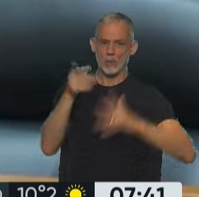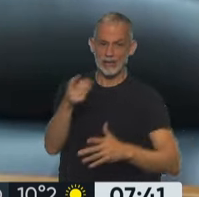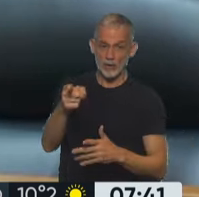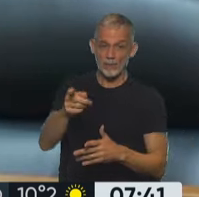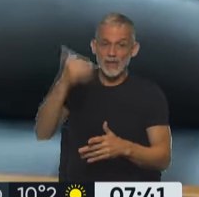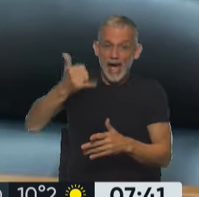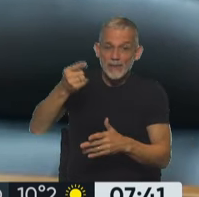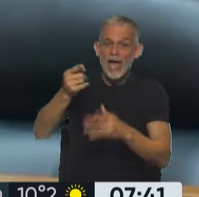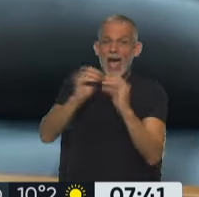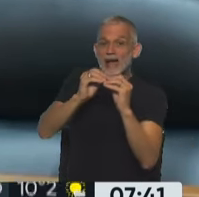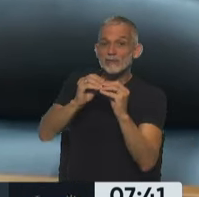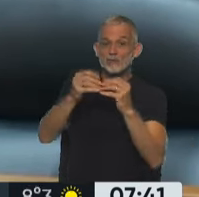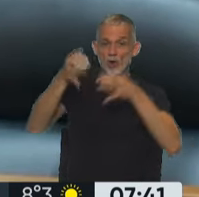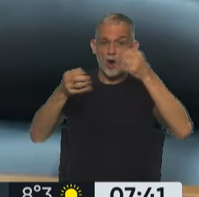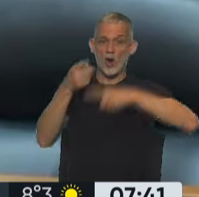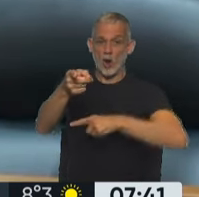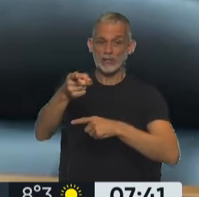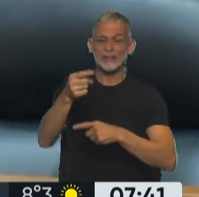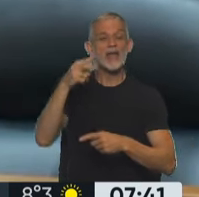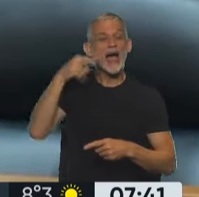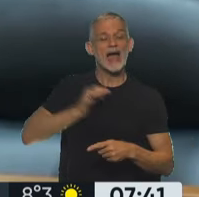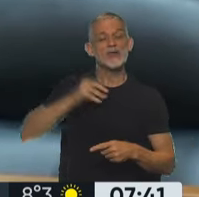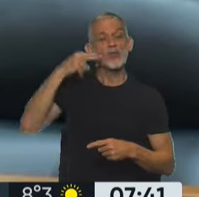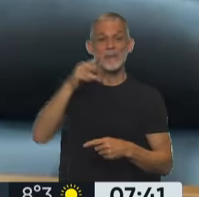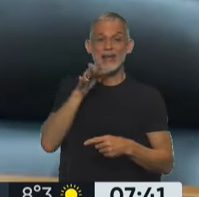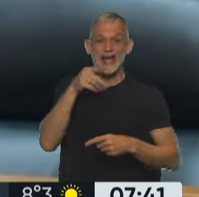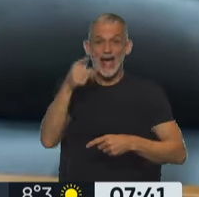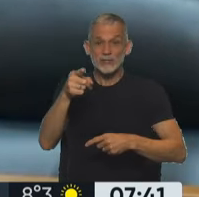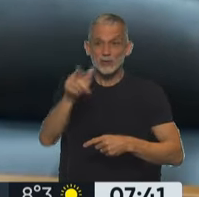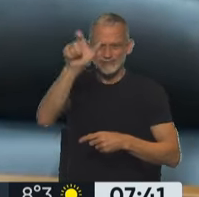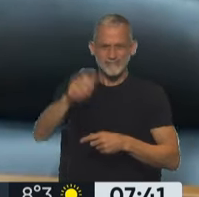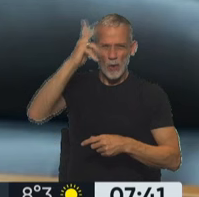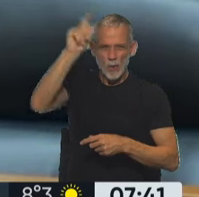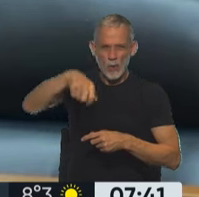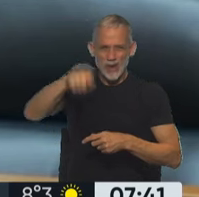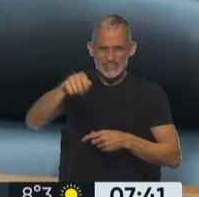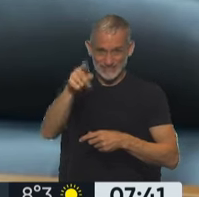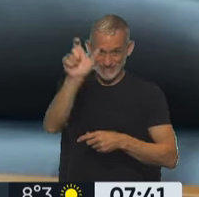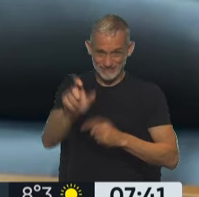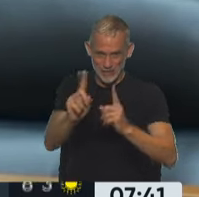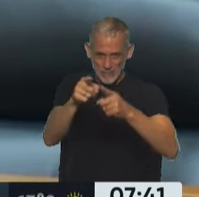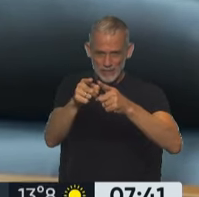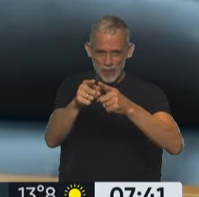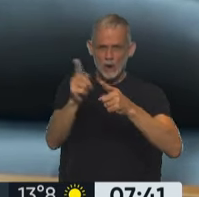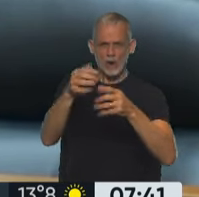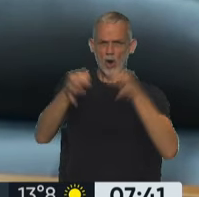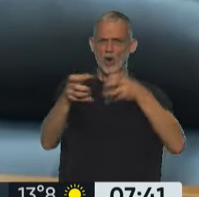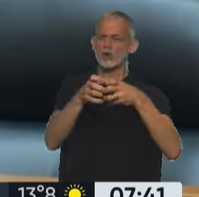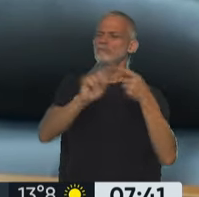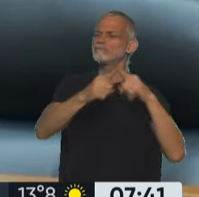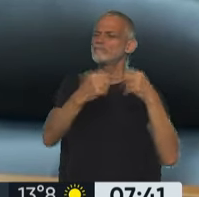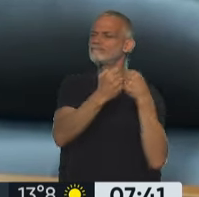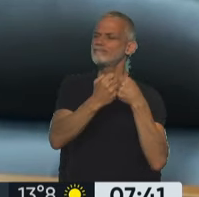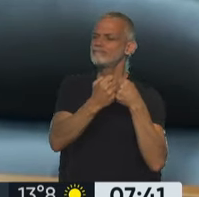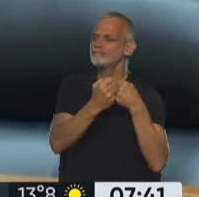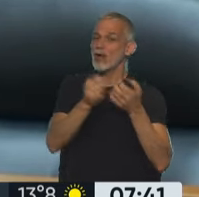before the court. And in 2014, in fact, Justice Samuel Alito, along with the court, agreed to resolve a vital issue in a